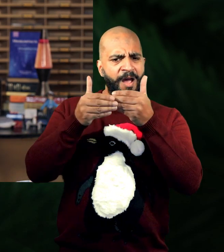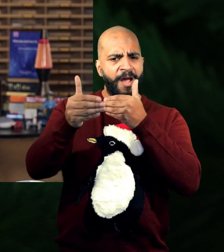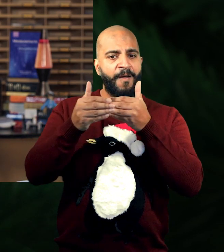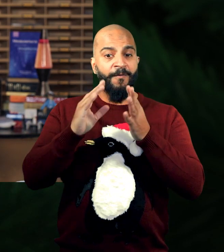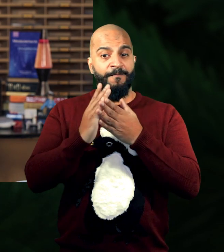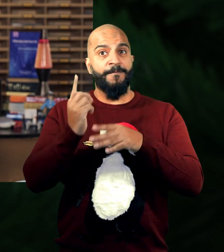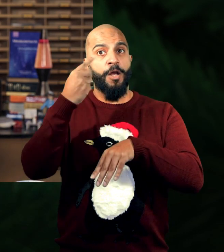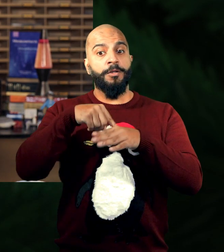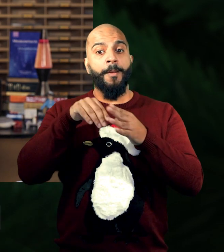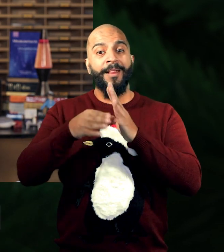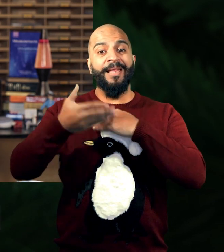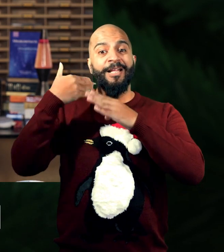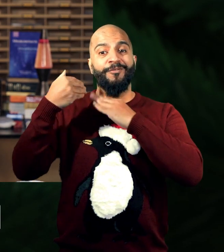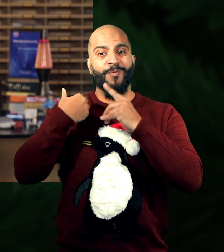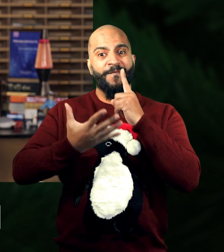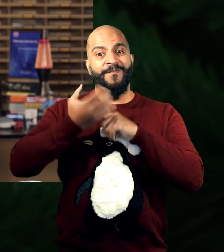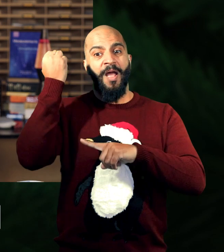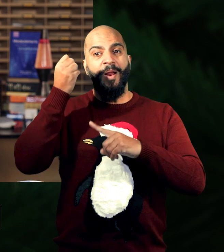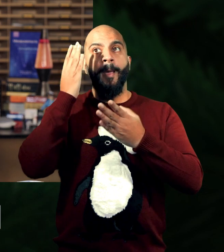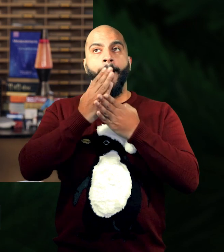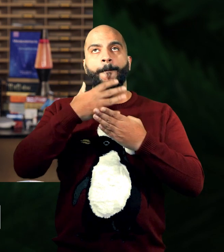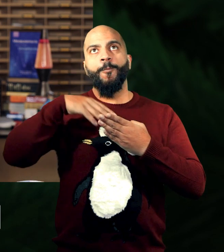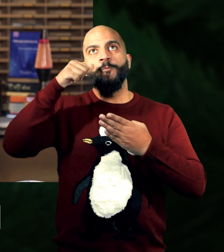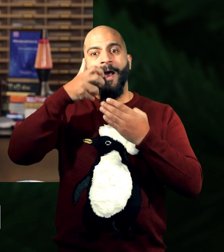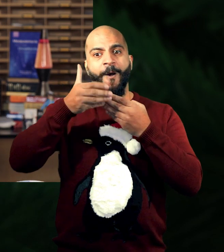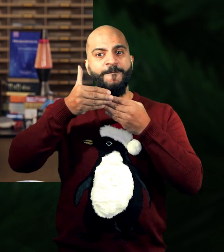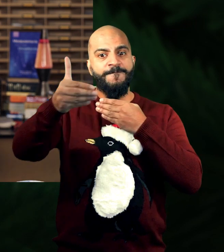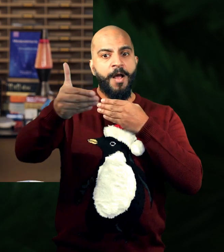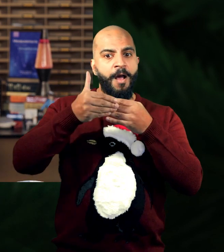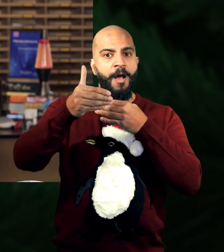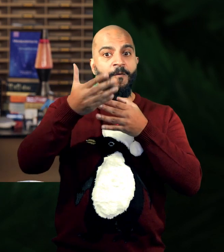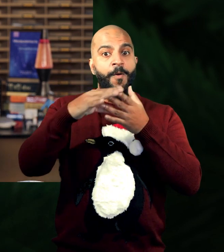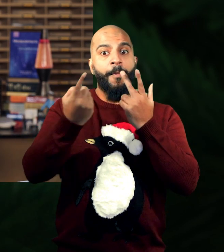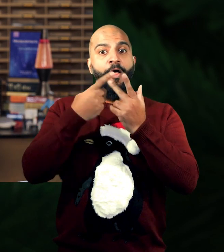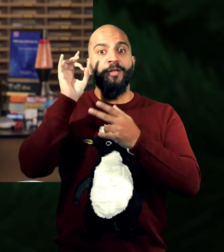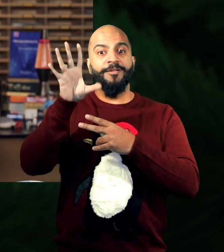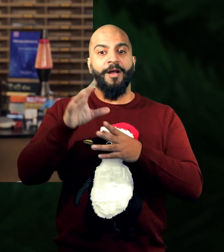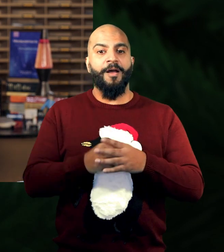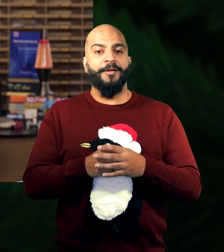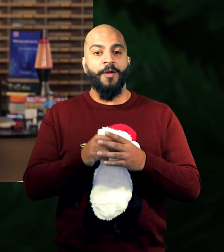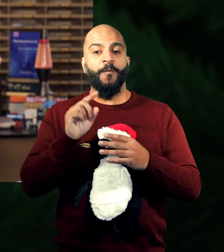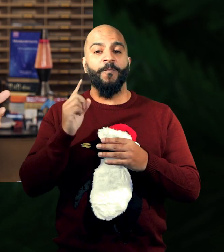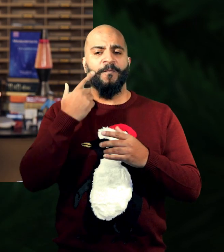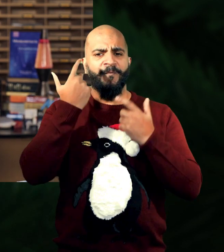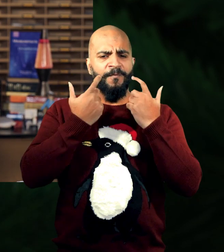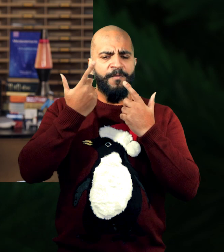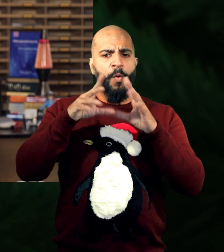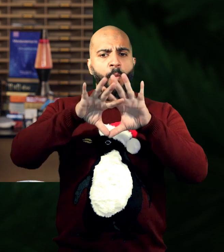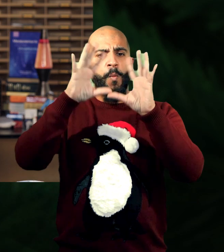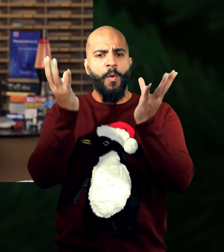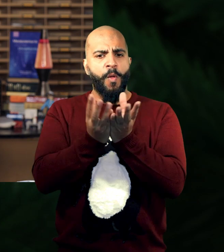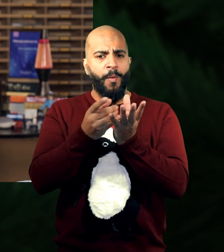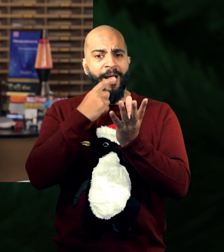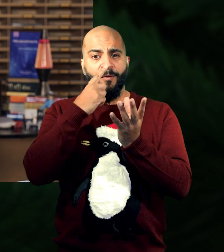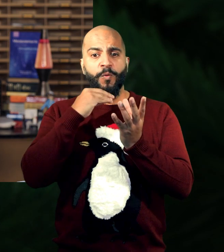first time in history, we'd found out exactly how far away we were from another star. Figuring out our place in the Universe